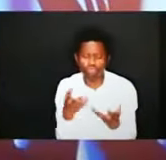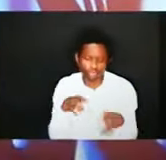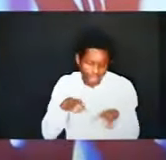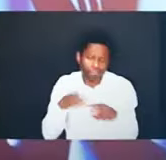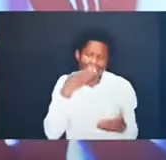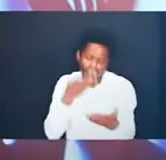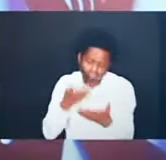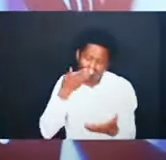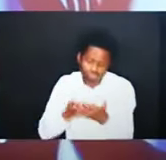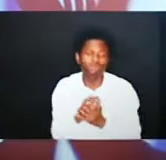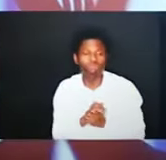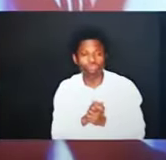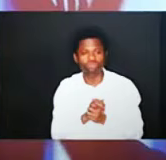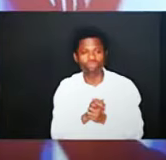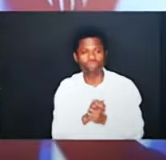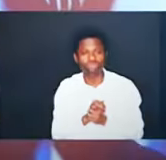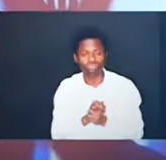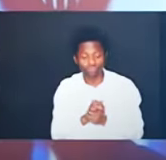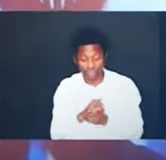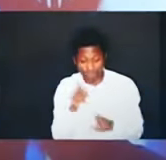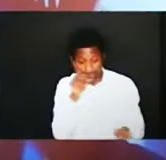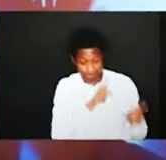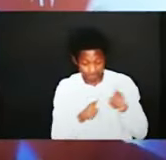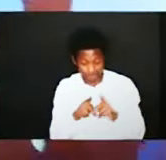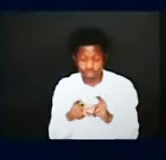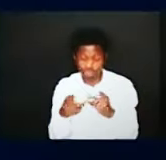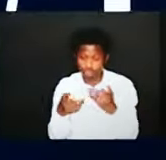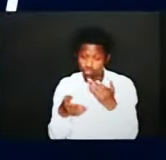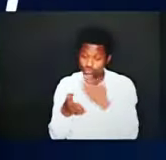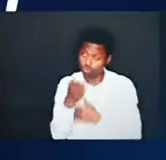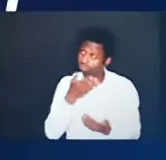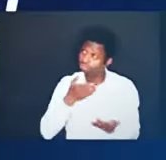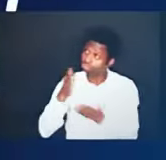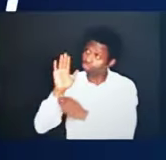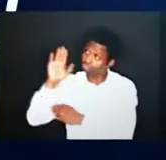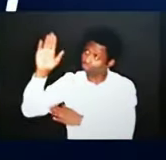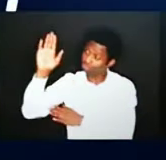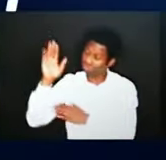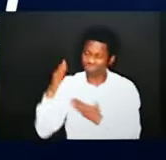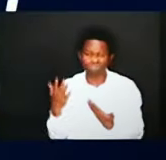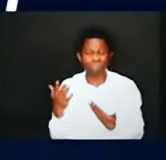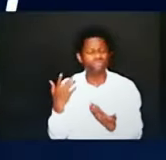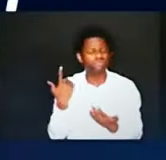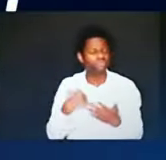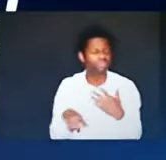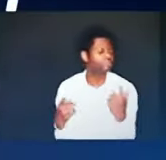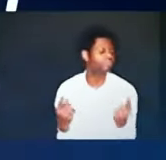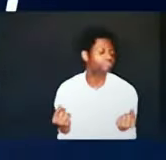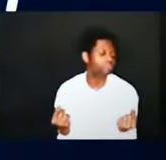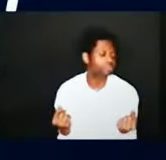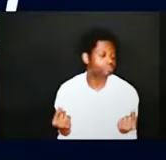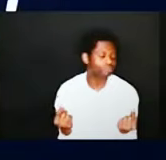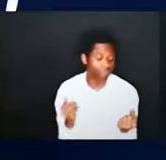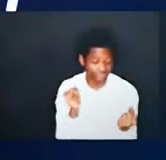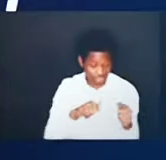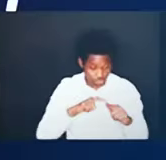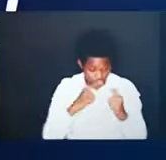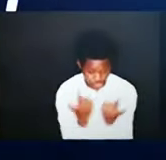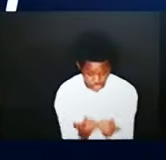people belonging to God who bring joy to the earth